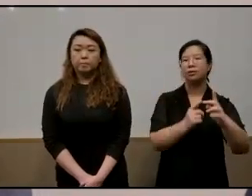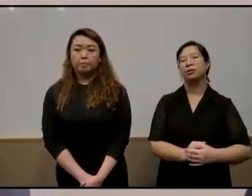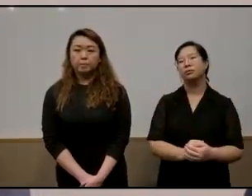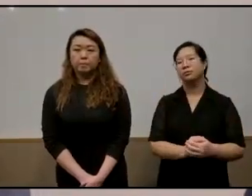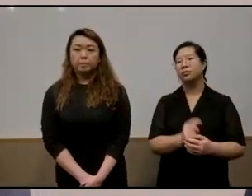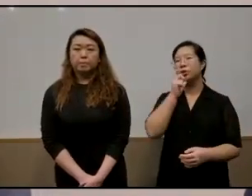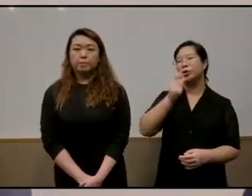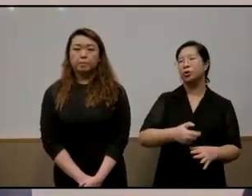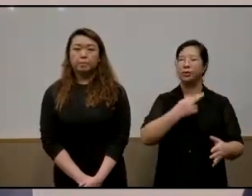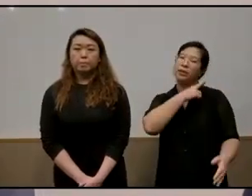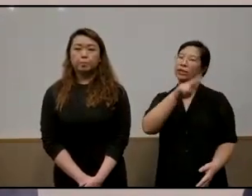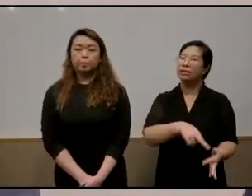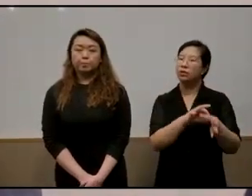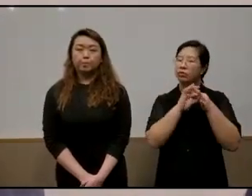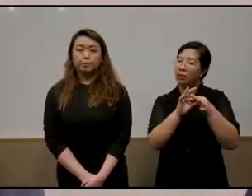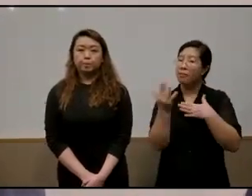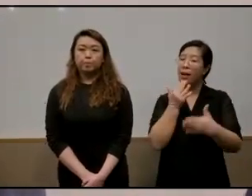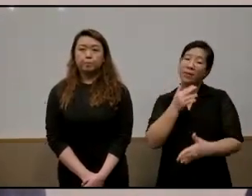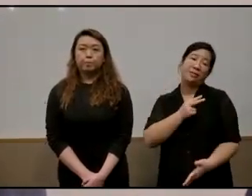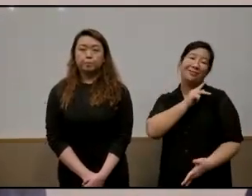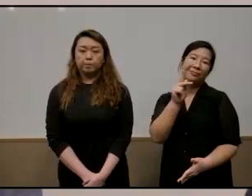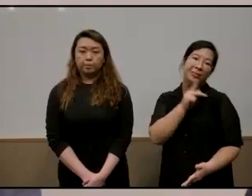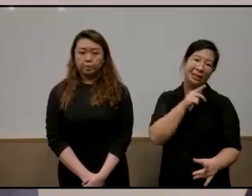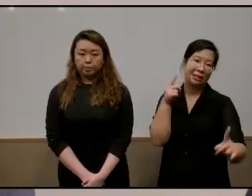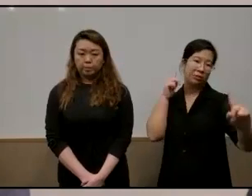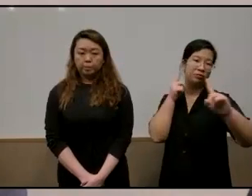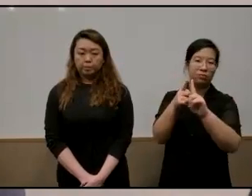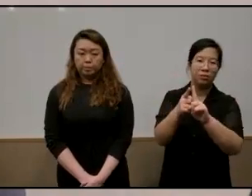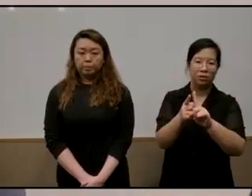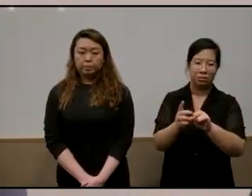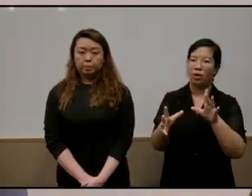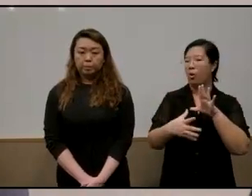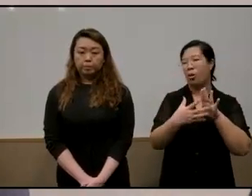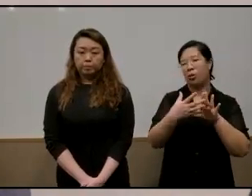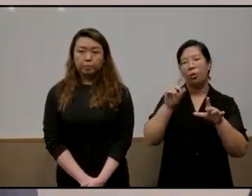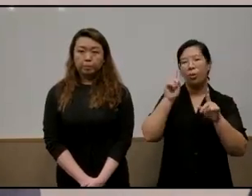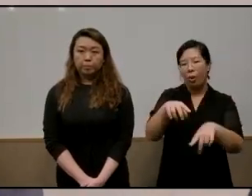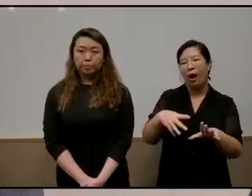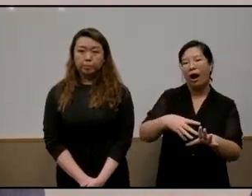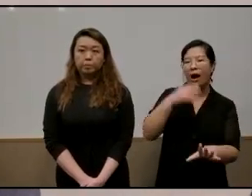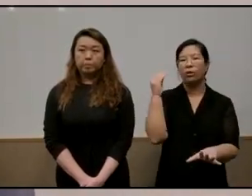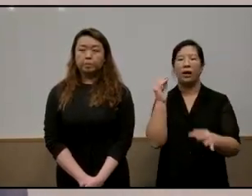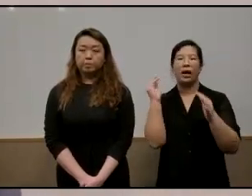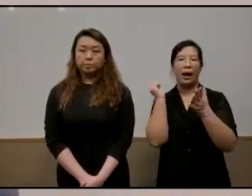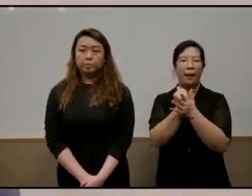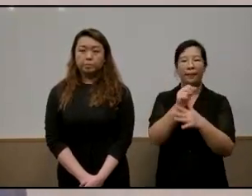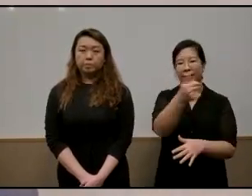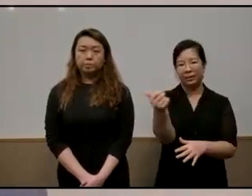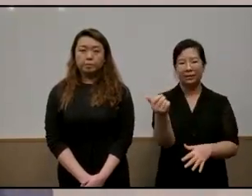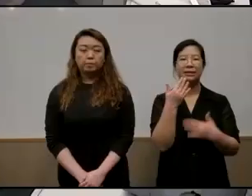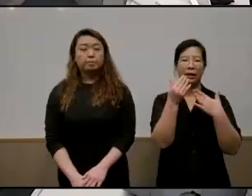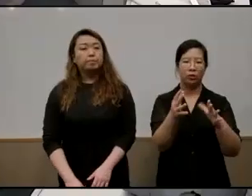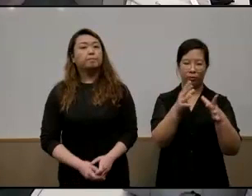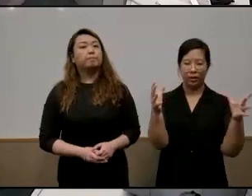just be a personal one if you have more motivation in you go out and help those who are not so well off thank you very much